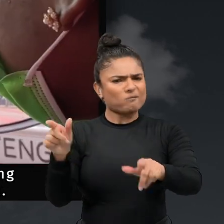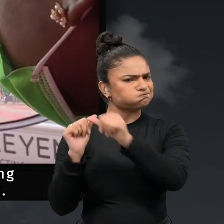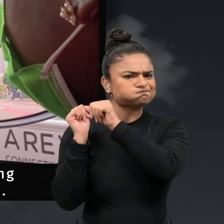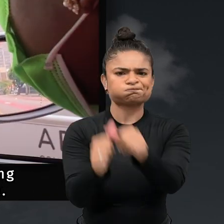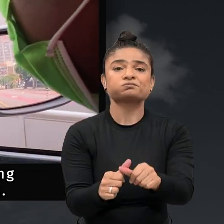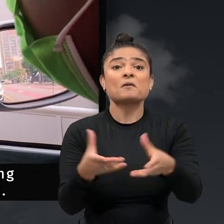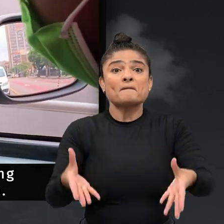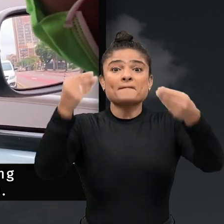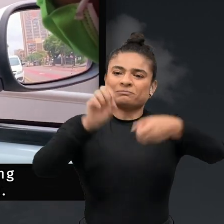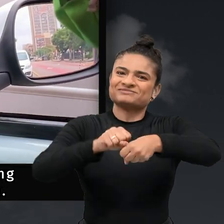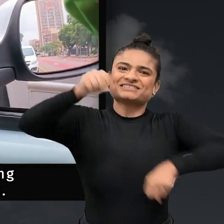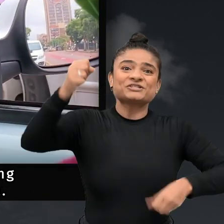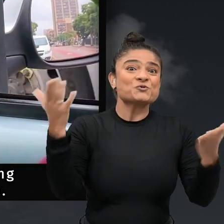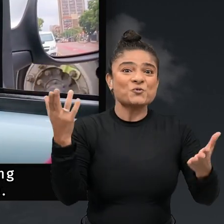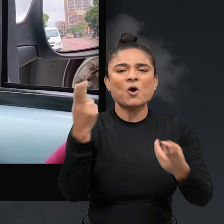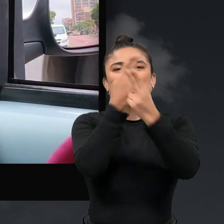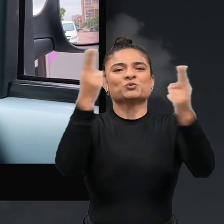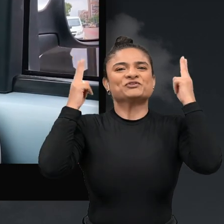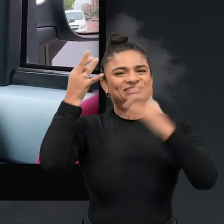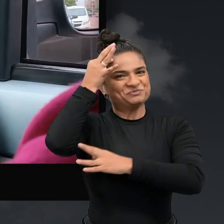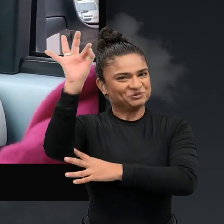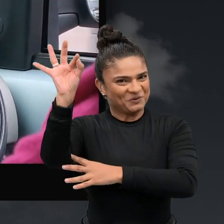getting a degree at the University of Pretoria.